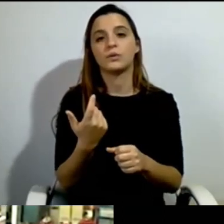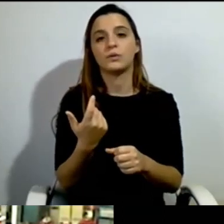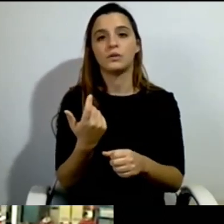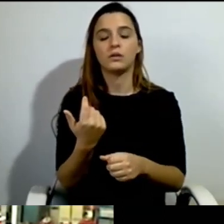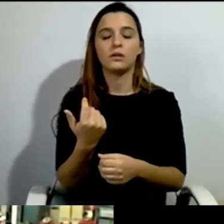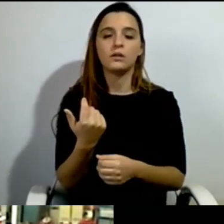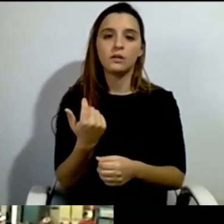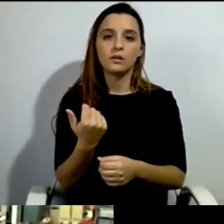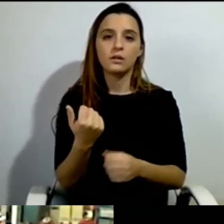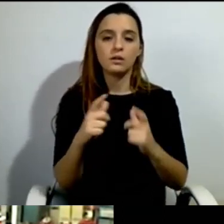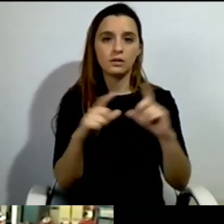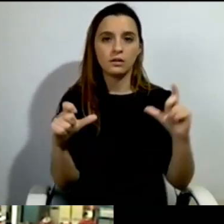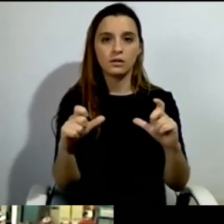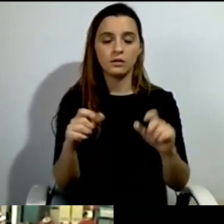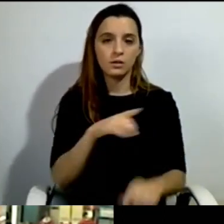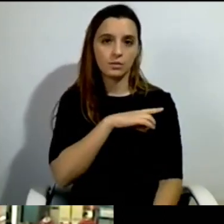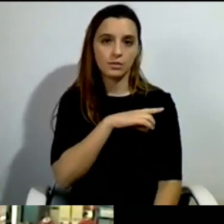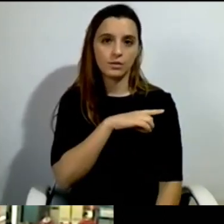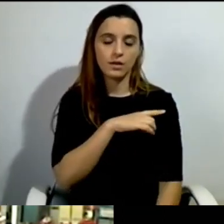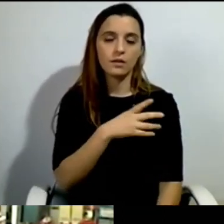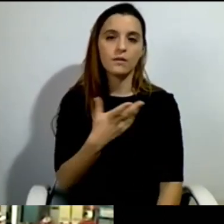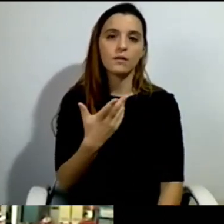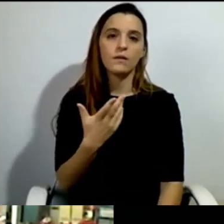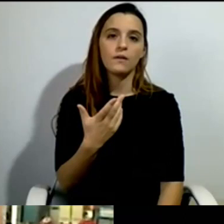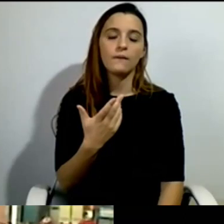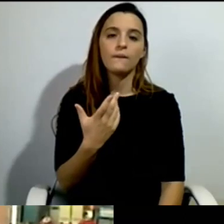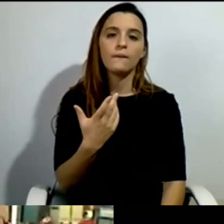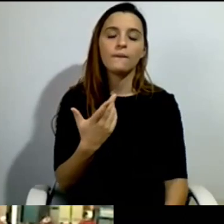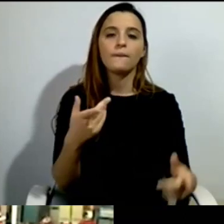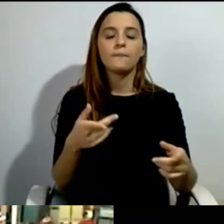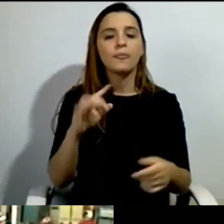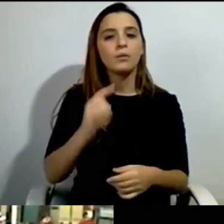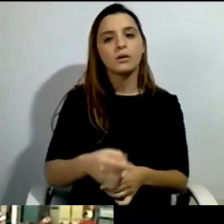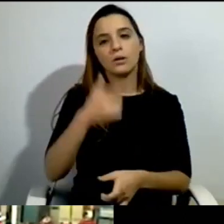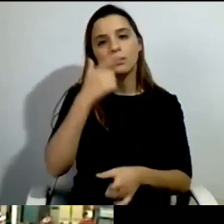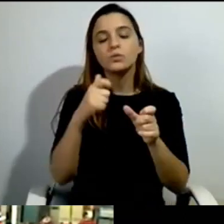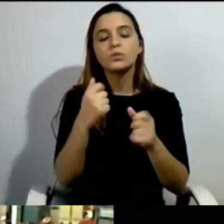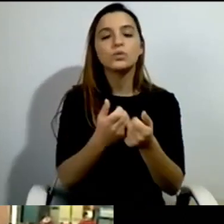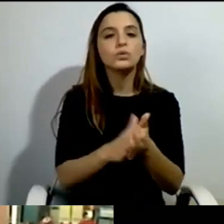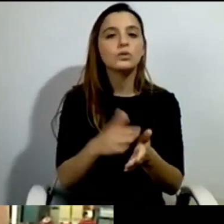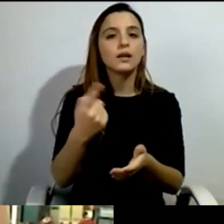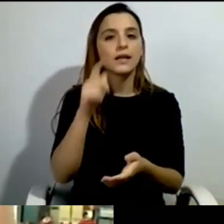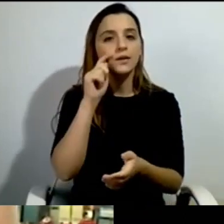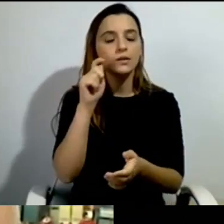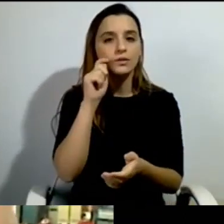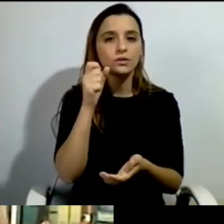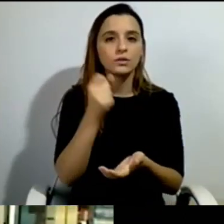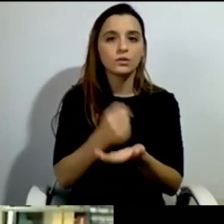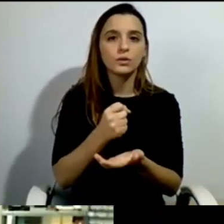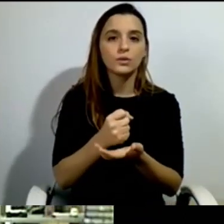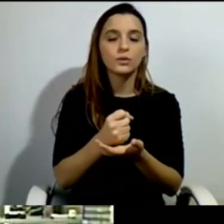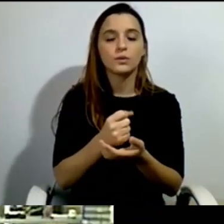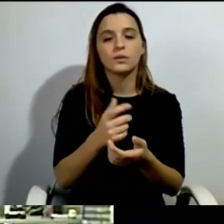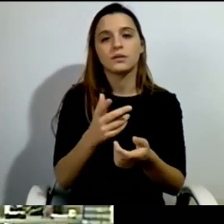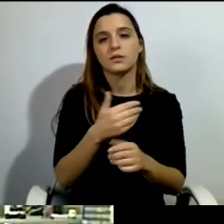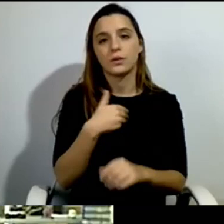registered and to pay for one of these health insurances. And the health insurance had introduced,